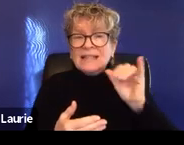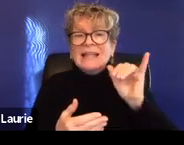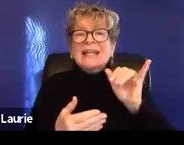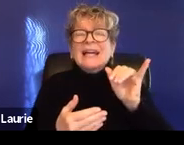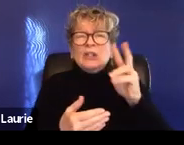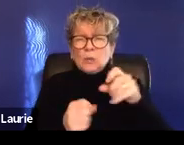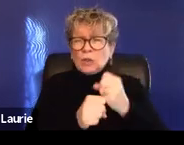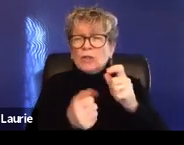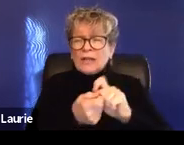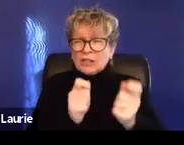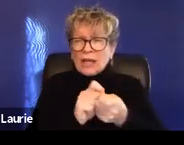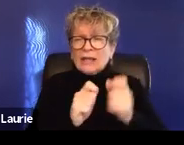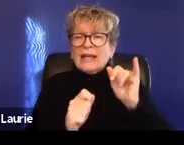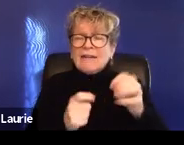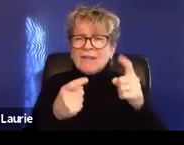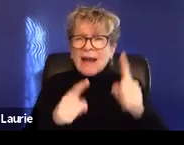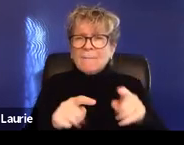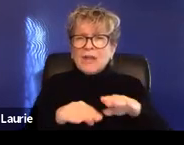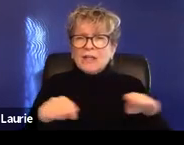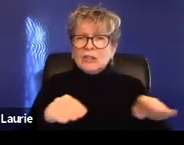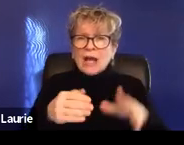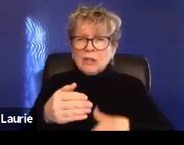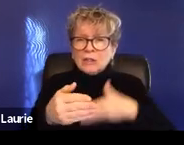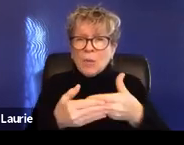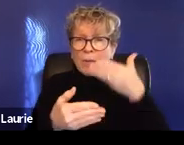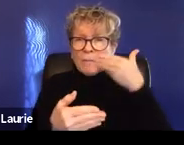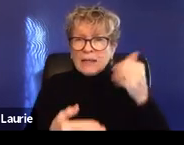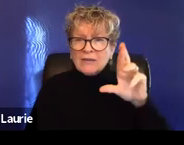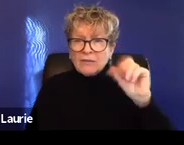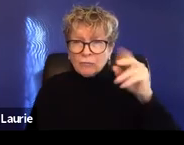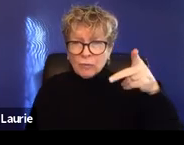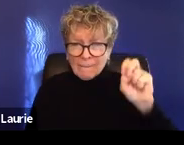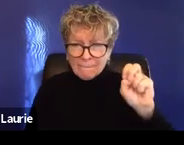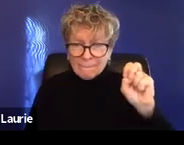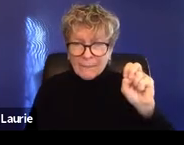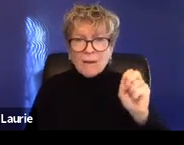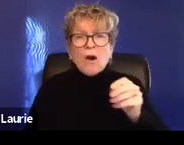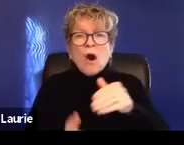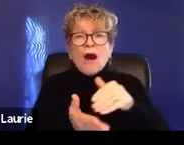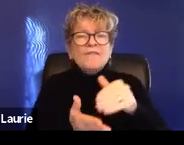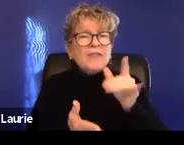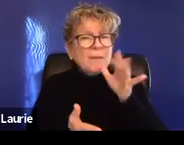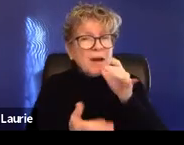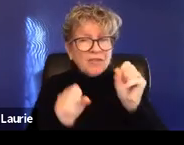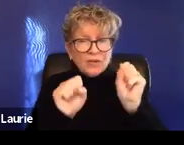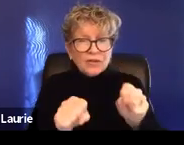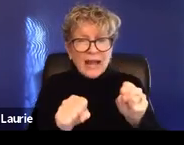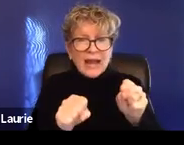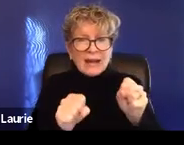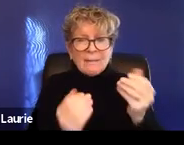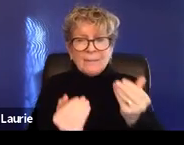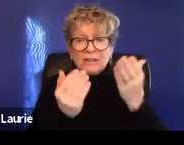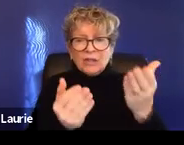because of a rape, um, the parent, often the mother, um, can seek to petition to